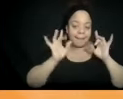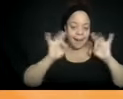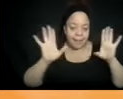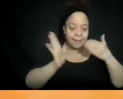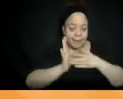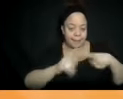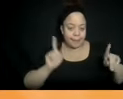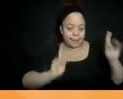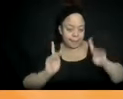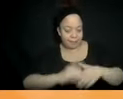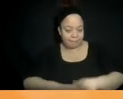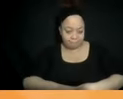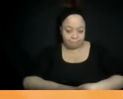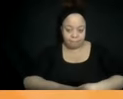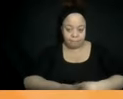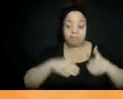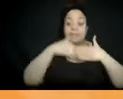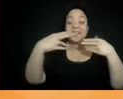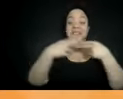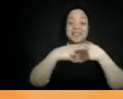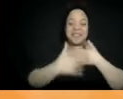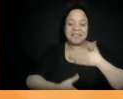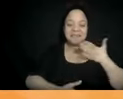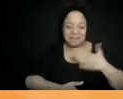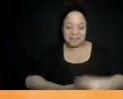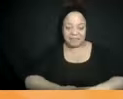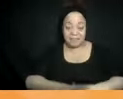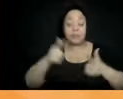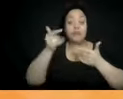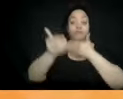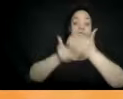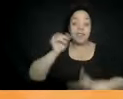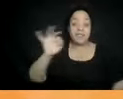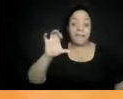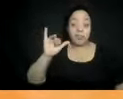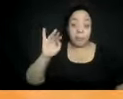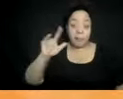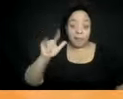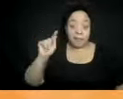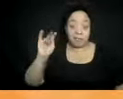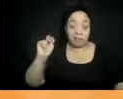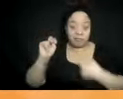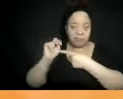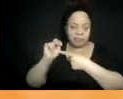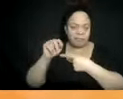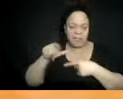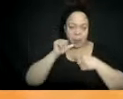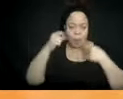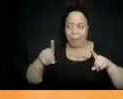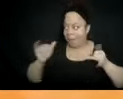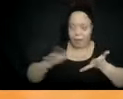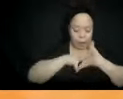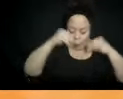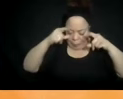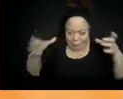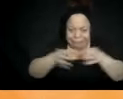The process of criminalization doesn't happen in a vacuum, but rather is a strategy in the continued oppression